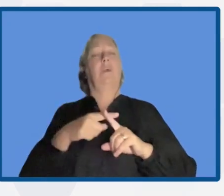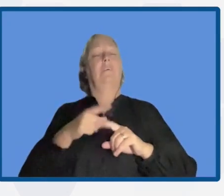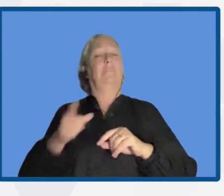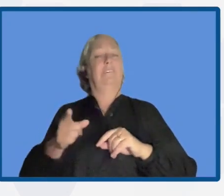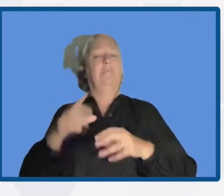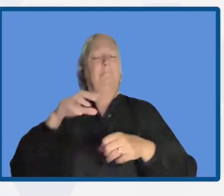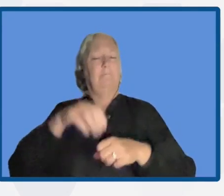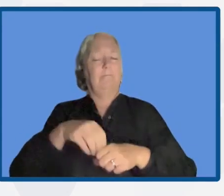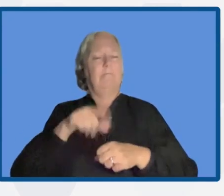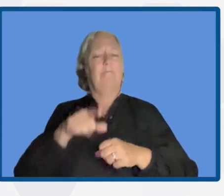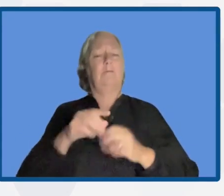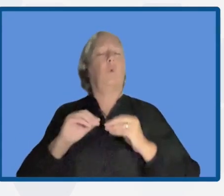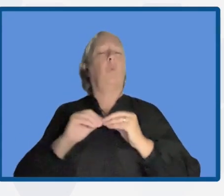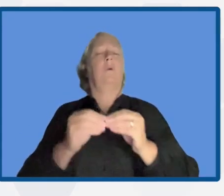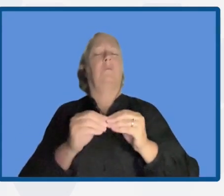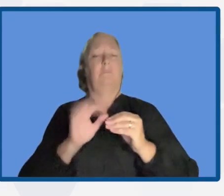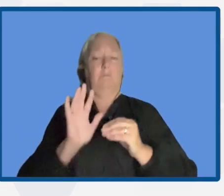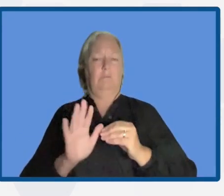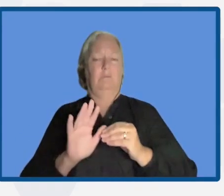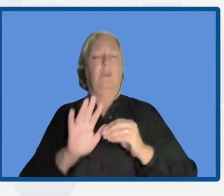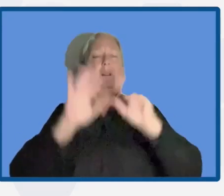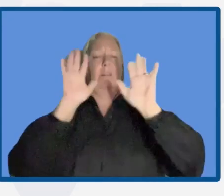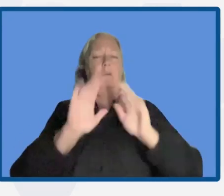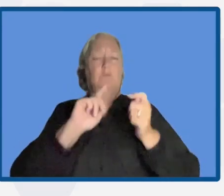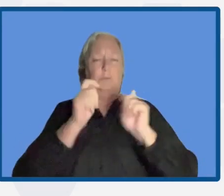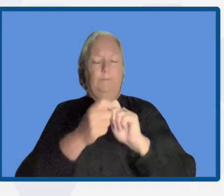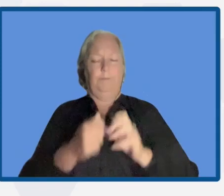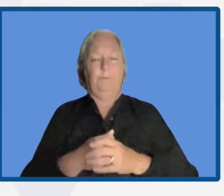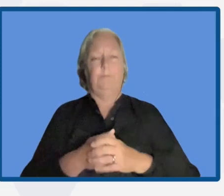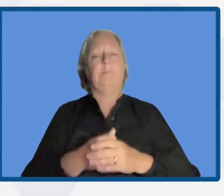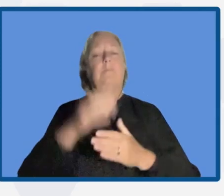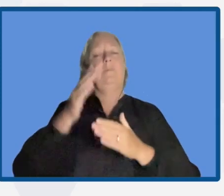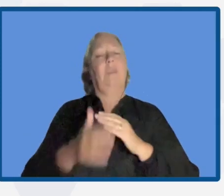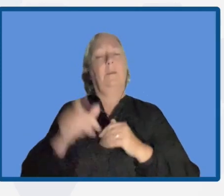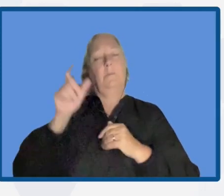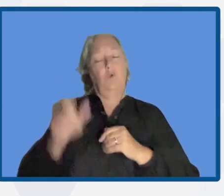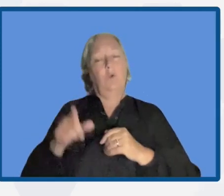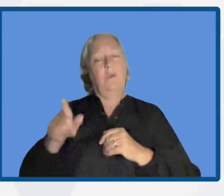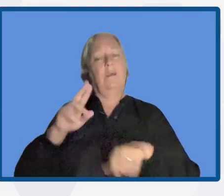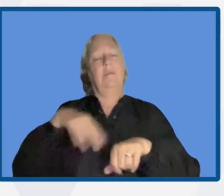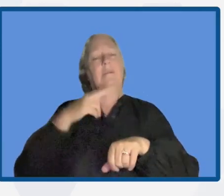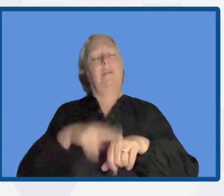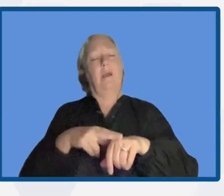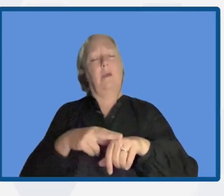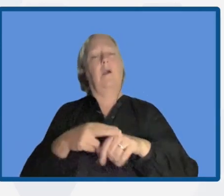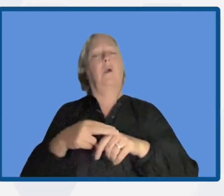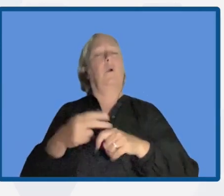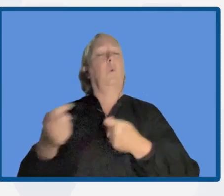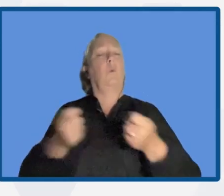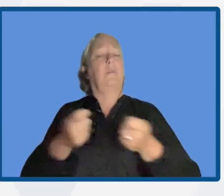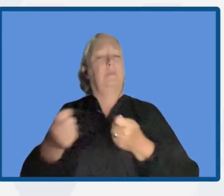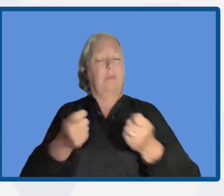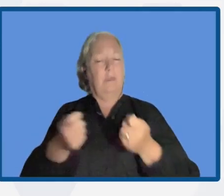change. Finally, Jorge Ruiz. Jorge is the national coordinator for Guatemala for Wetlands